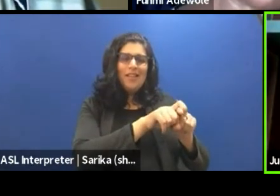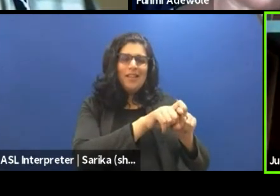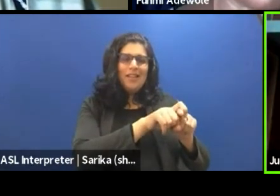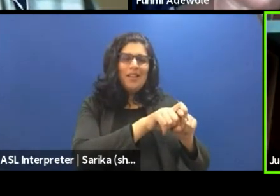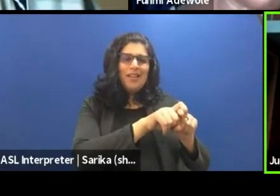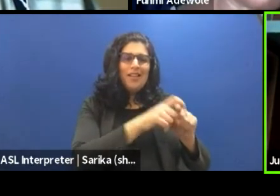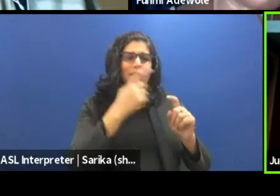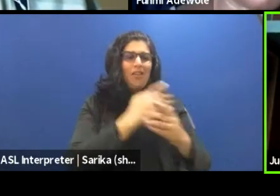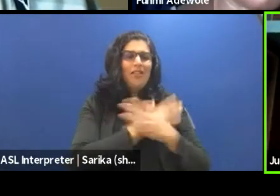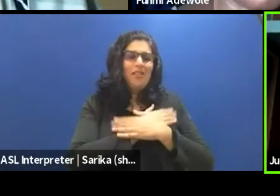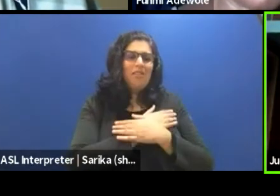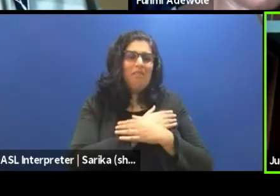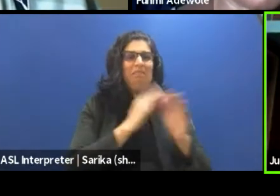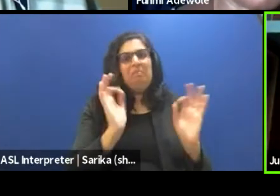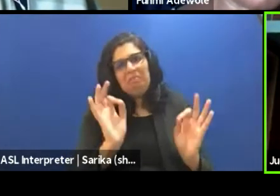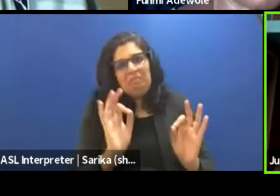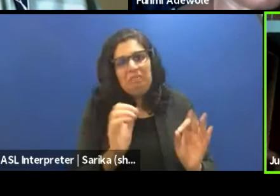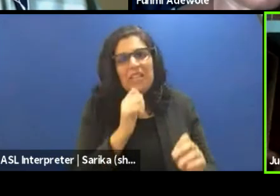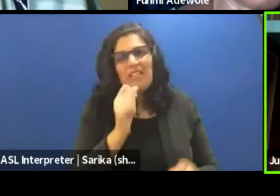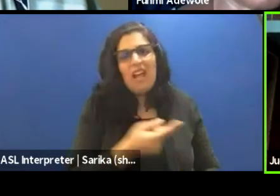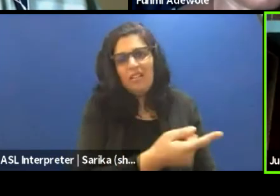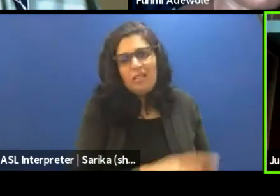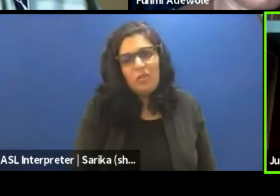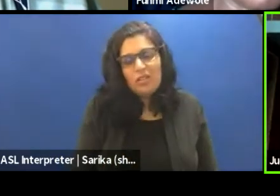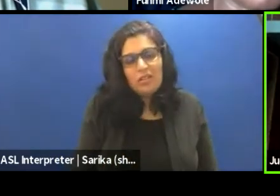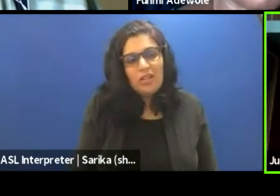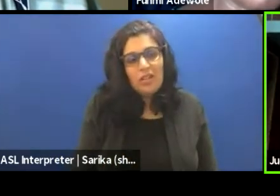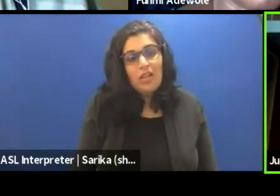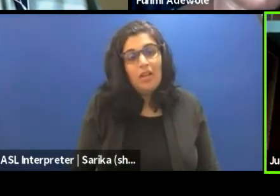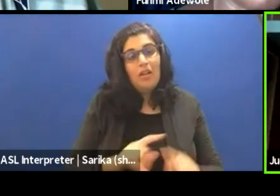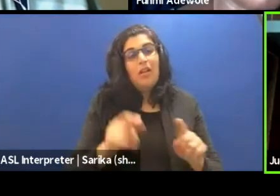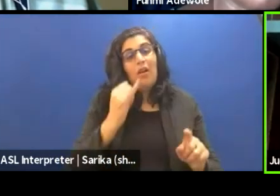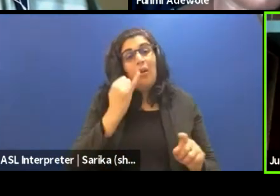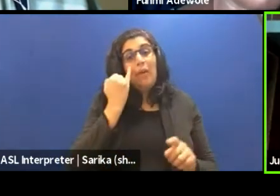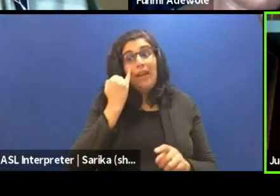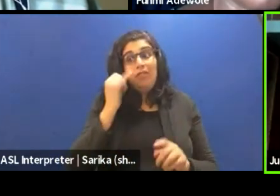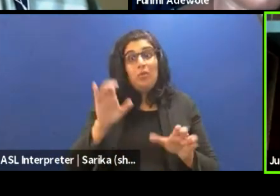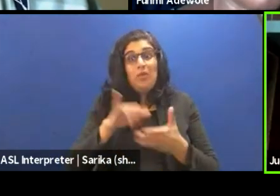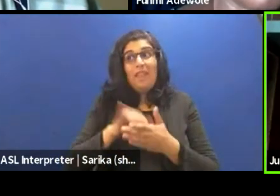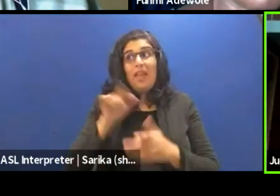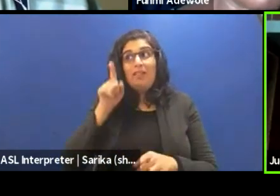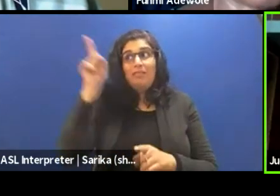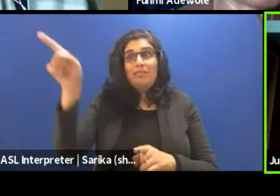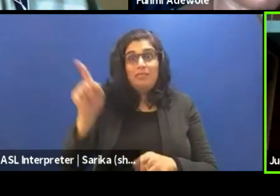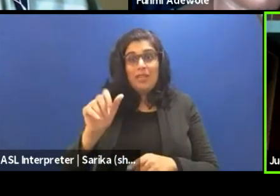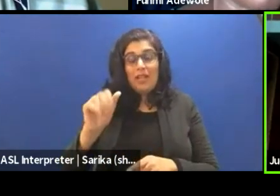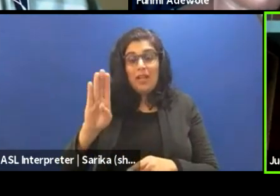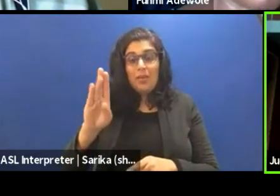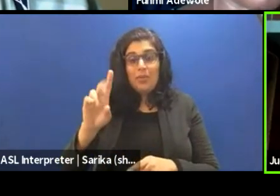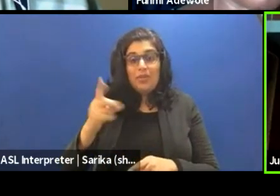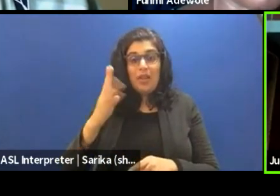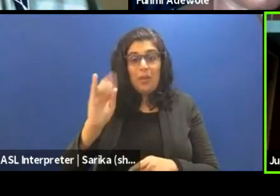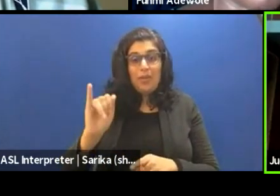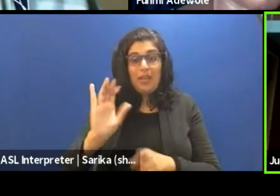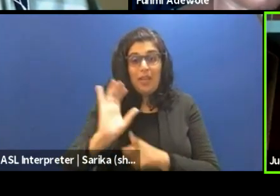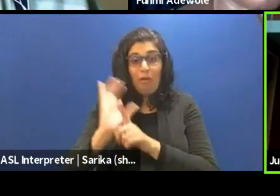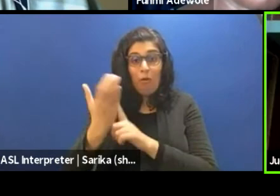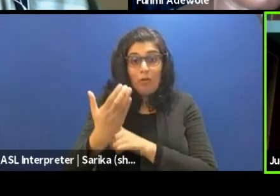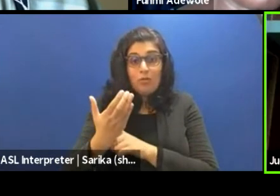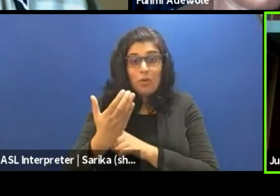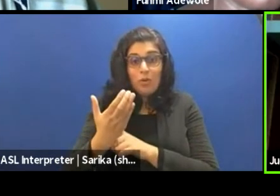a stool. It's nothing, but if you did that in that culture, it is insulting.